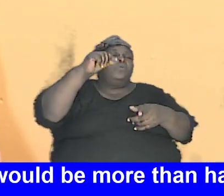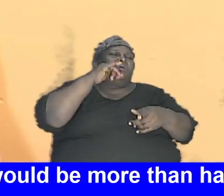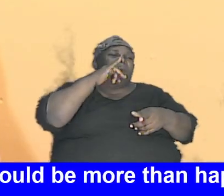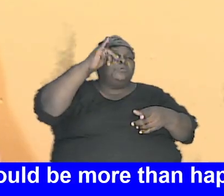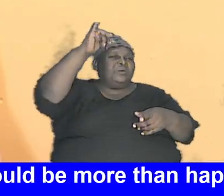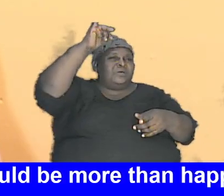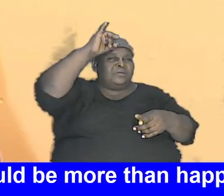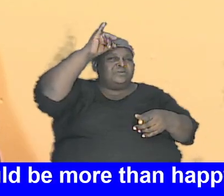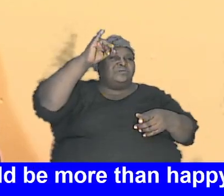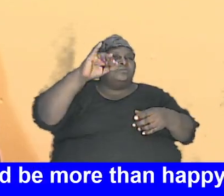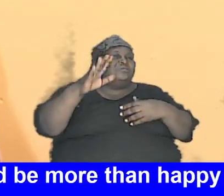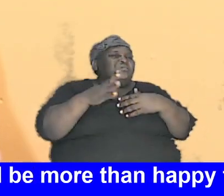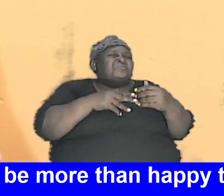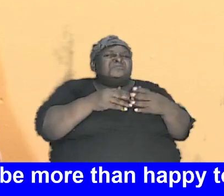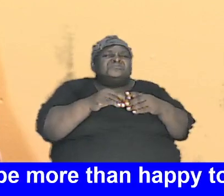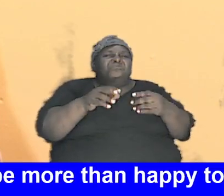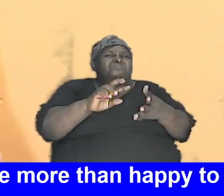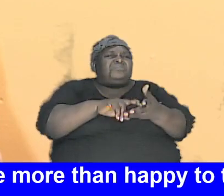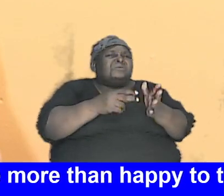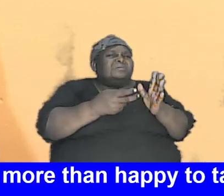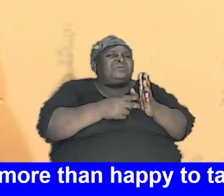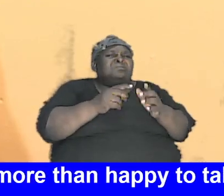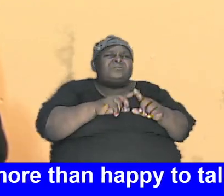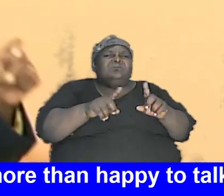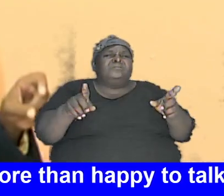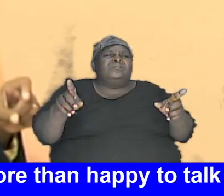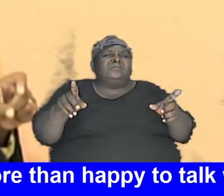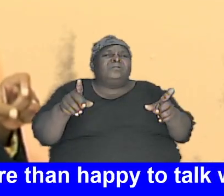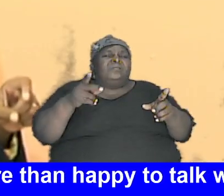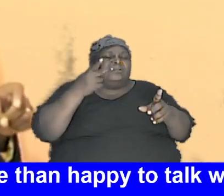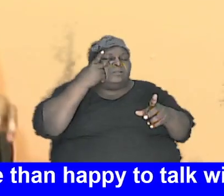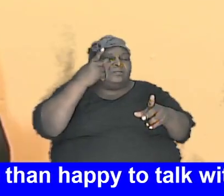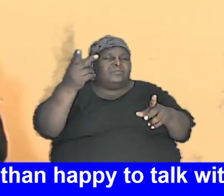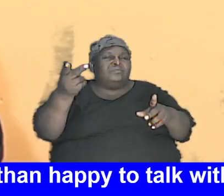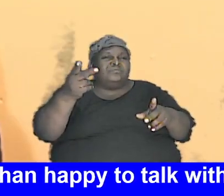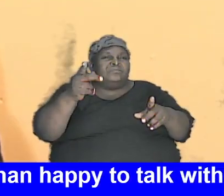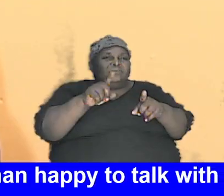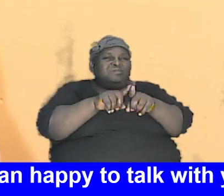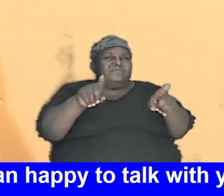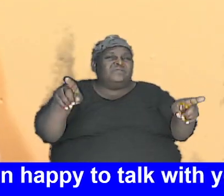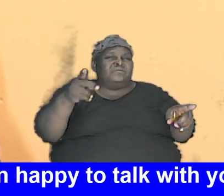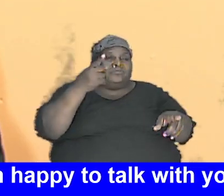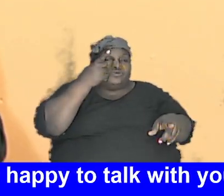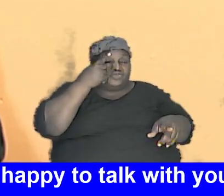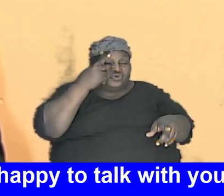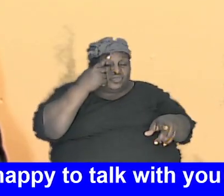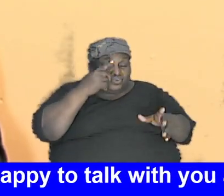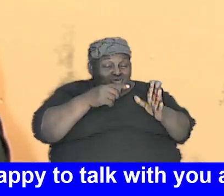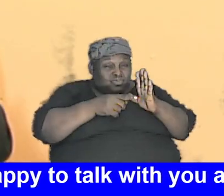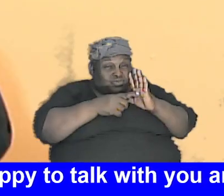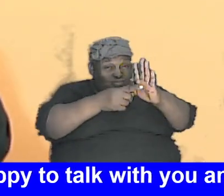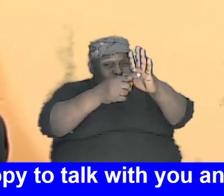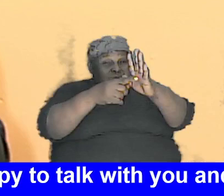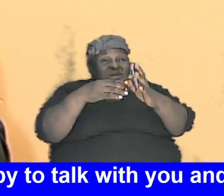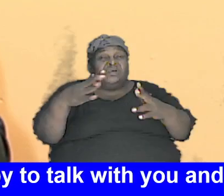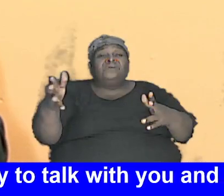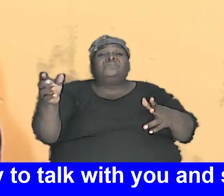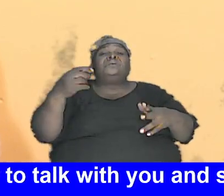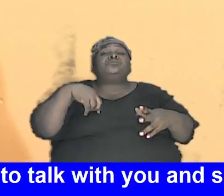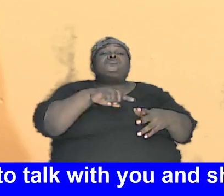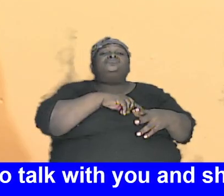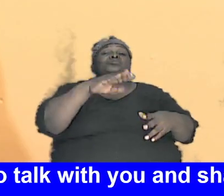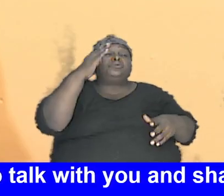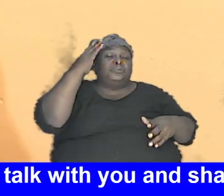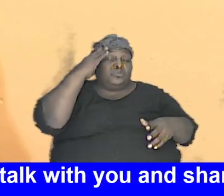doesn't mean we cannot look differently and we are showing that with things that we know